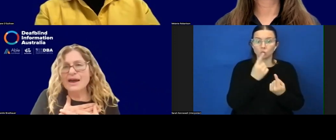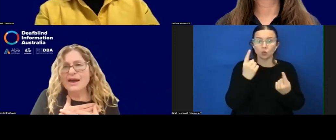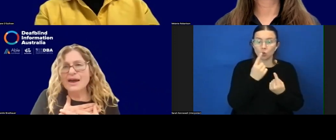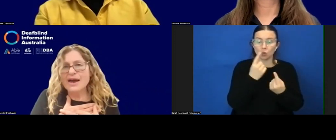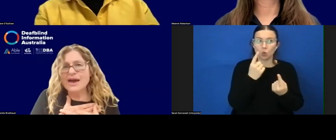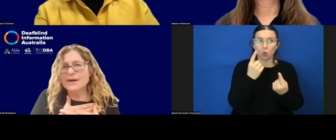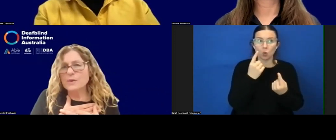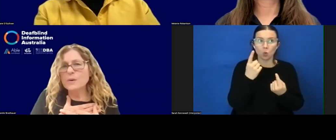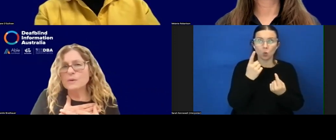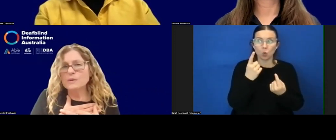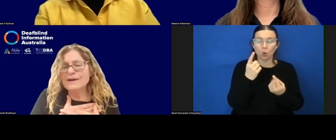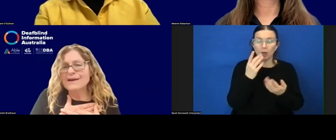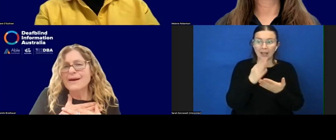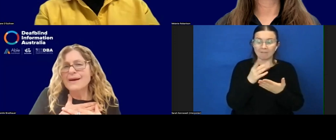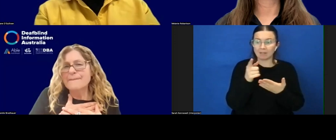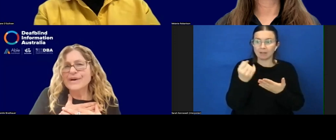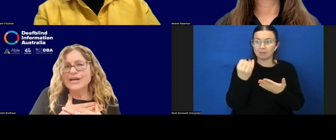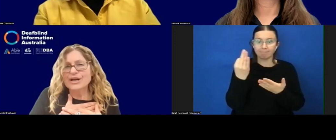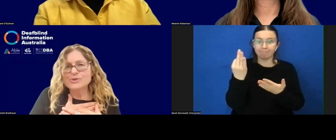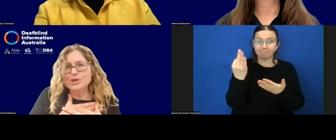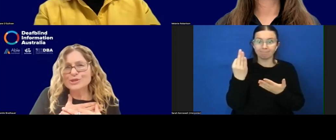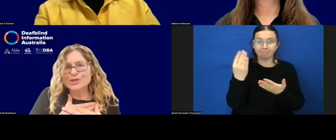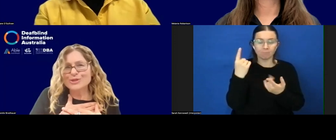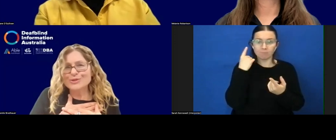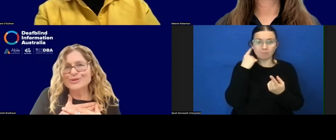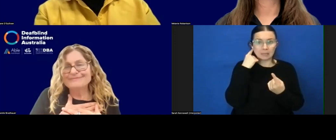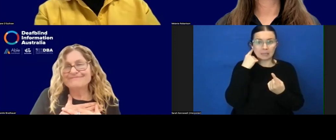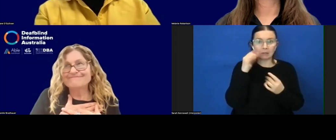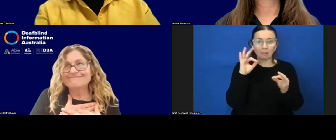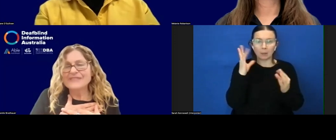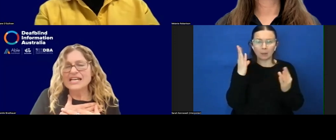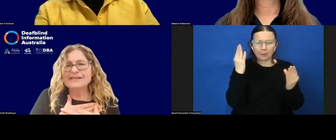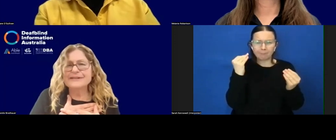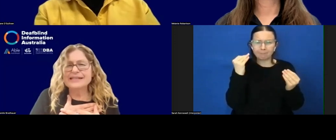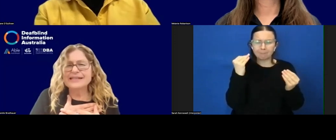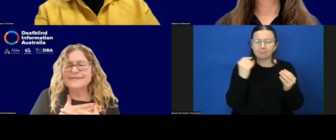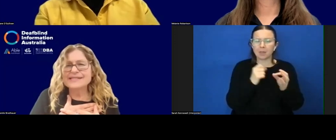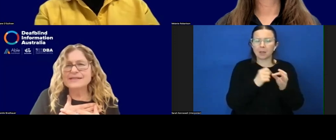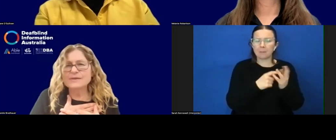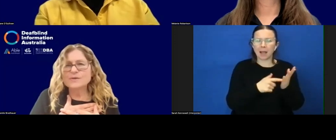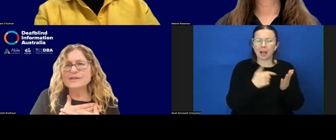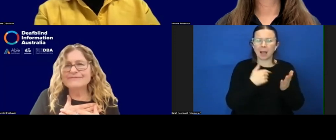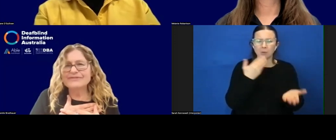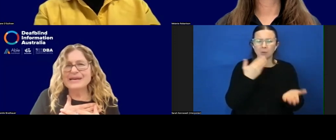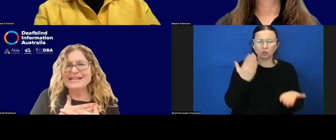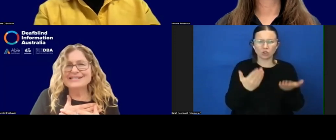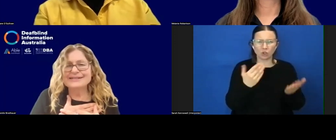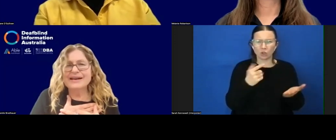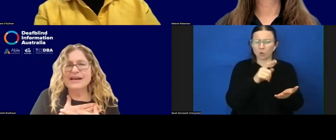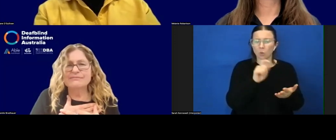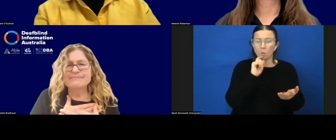at all, but I'm not sure if it gives good information about